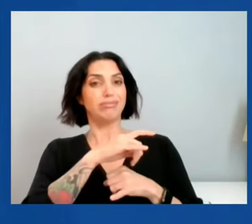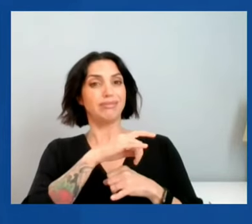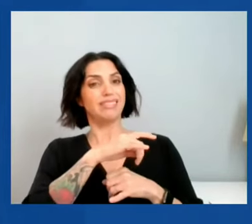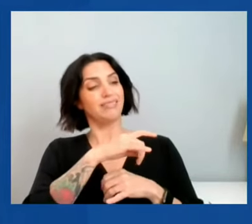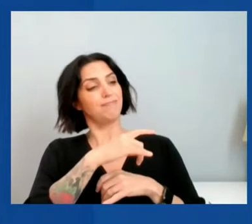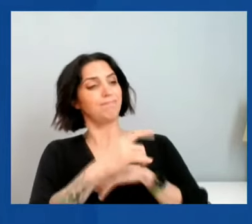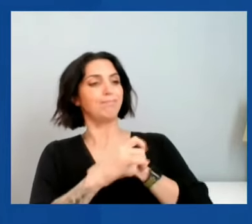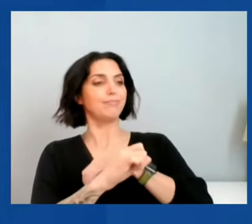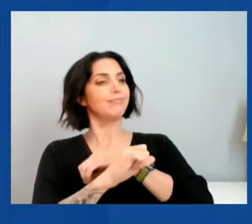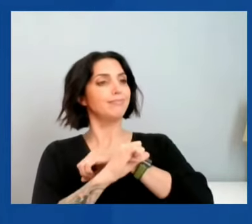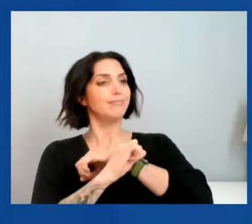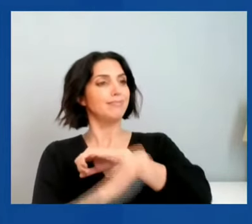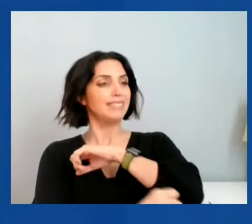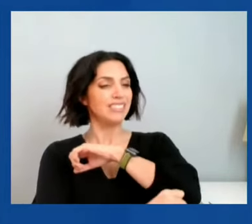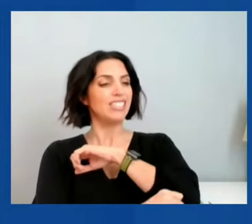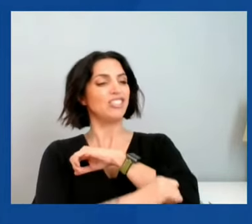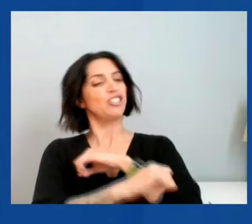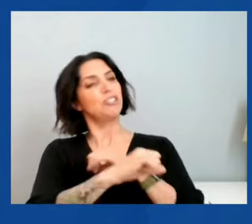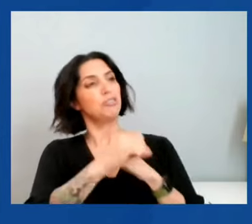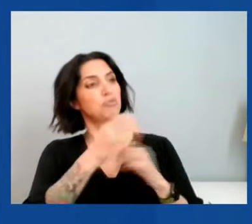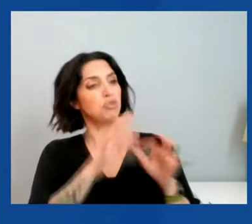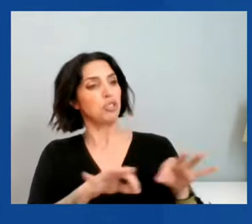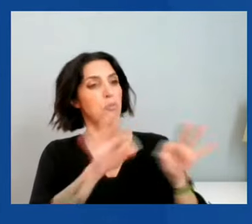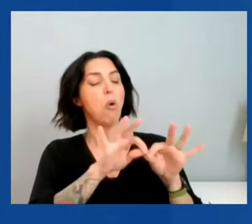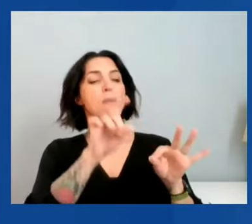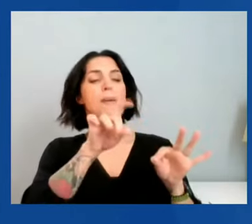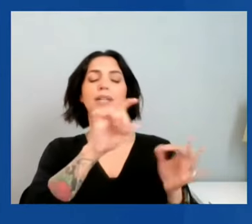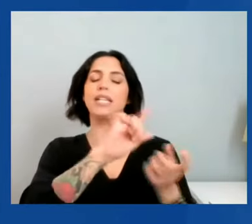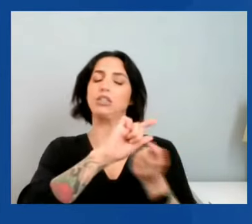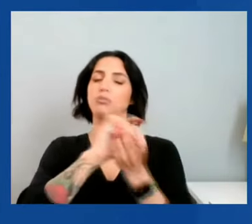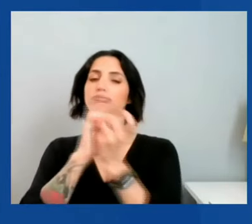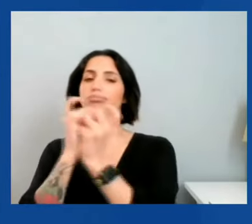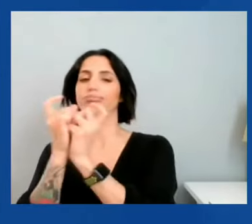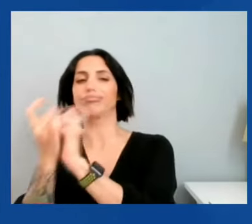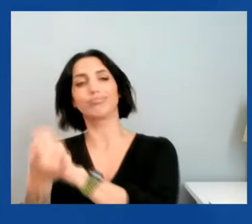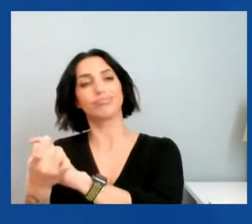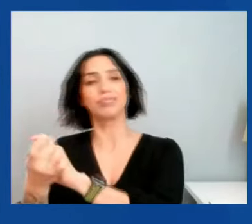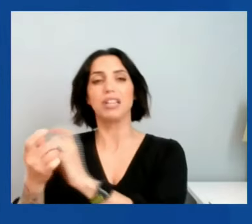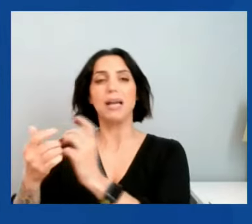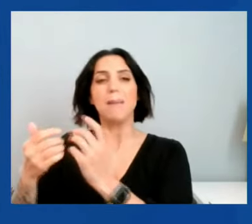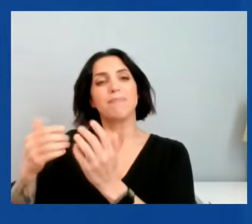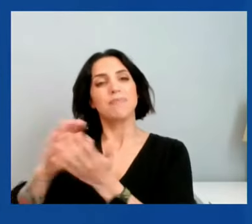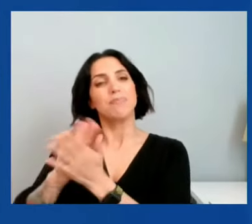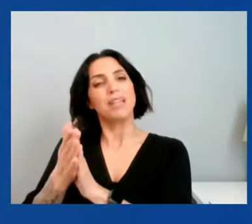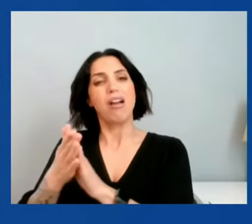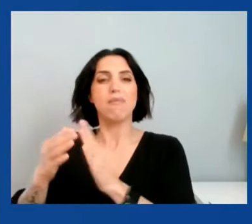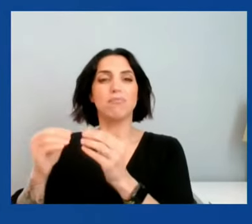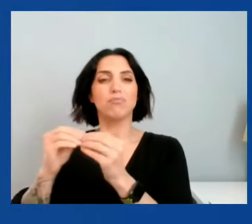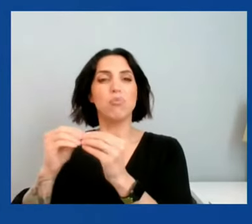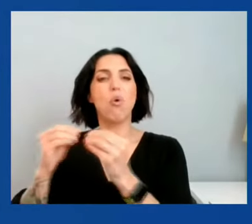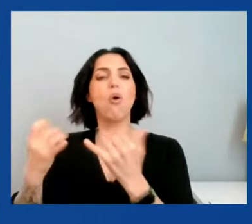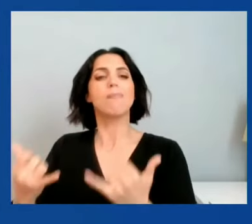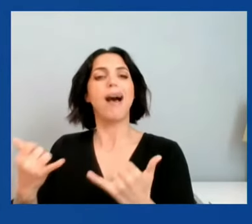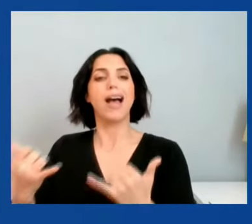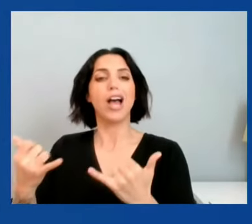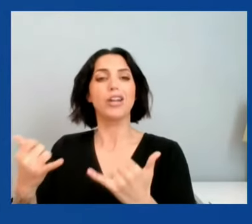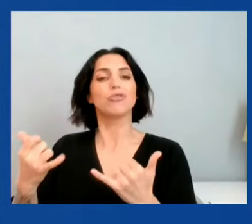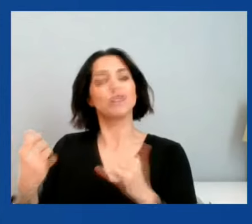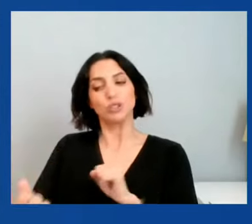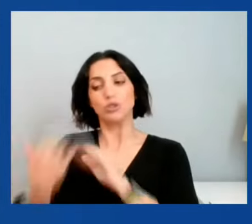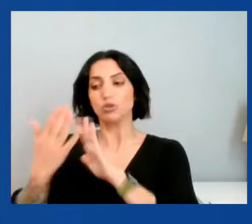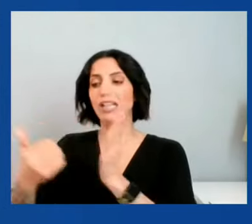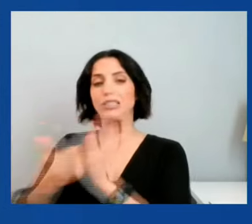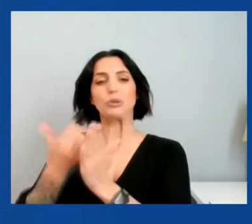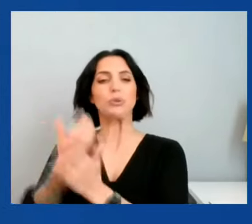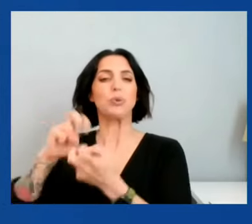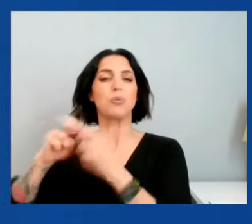forward, they need to be modernized to address problems, some of the ones that I mentioned